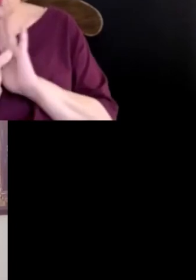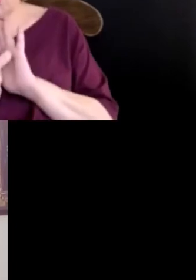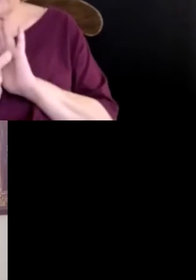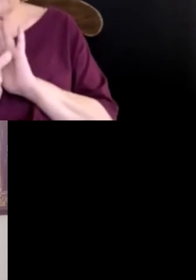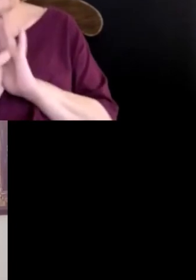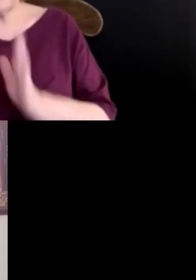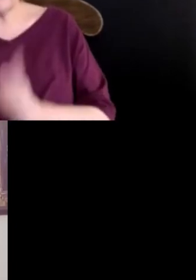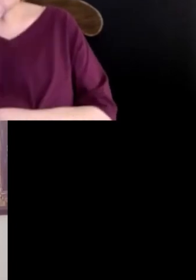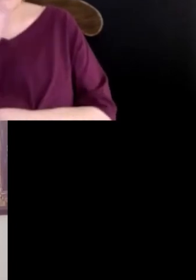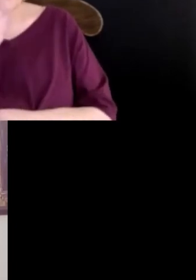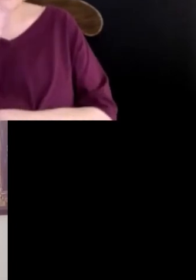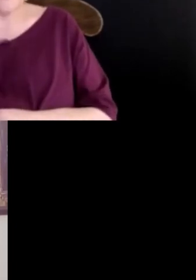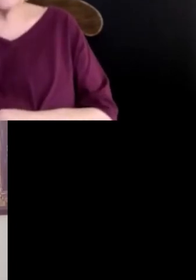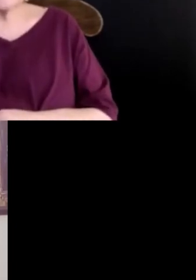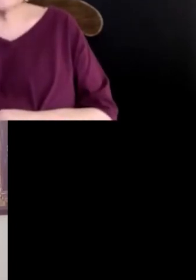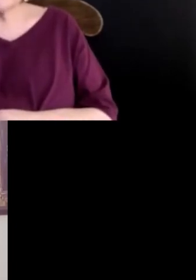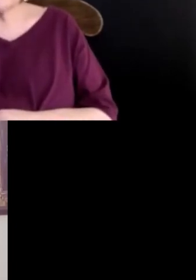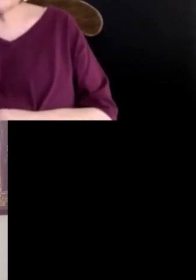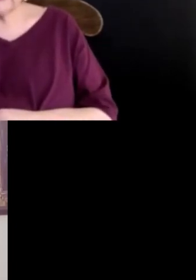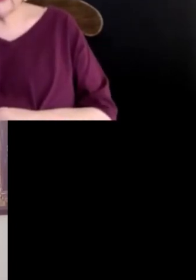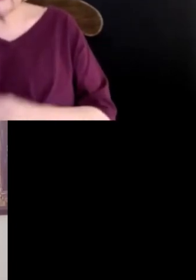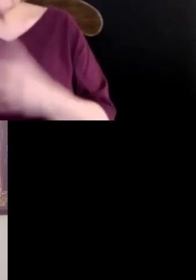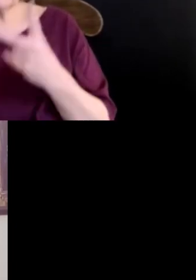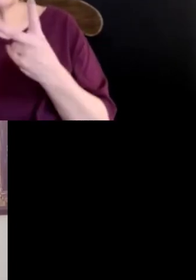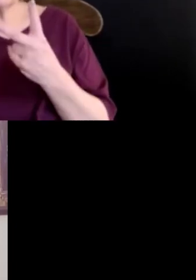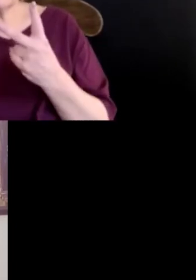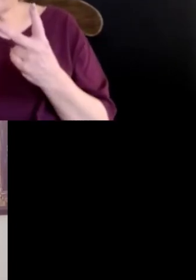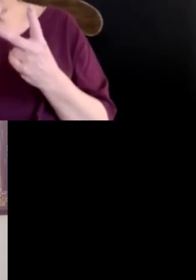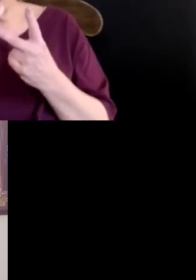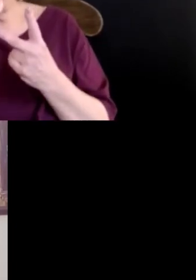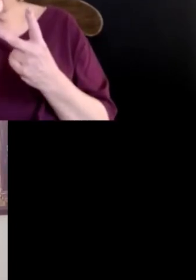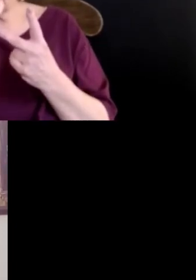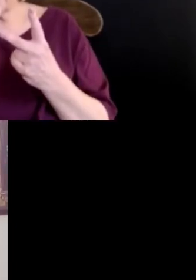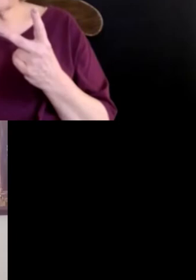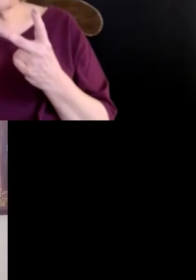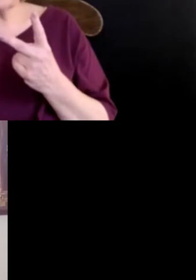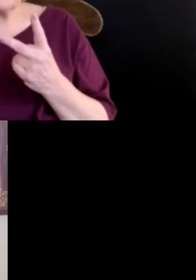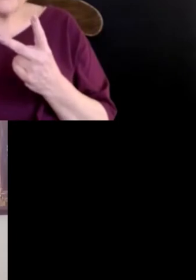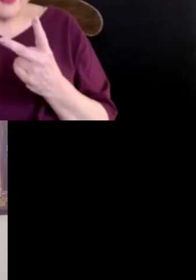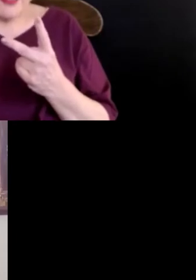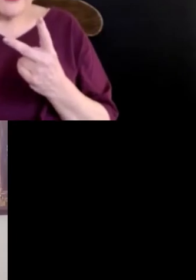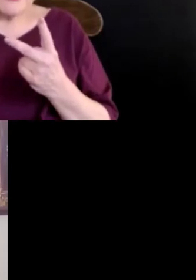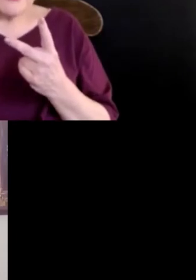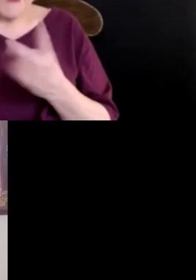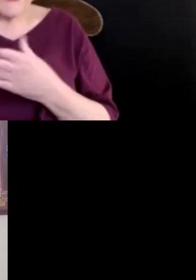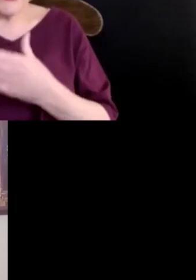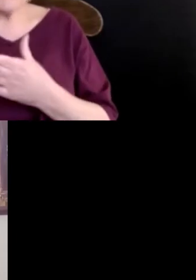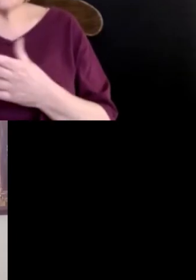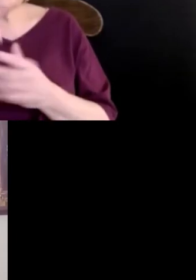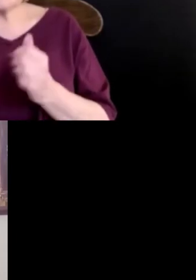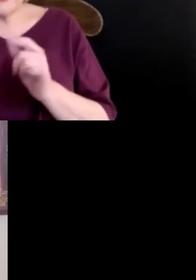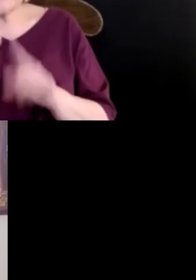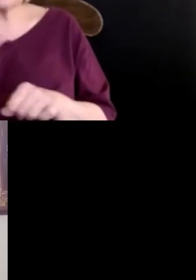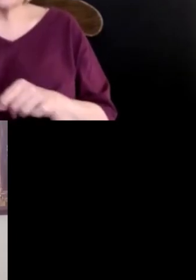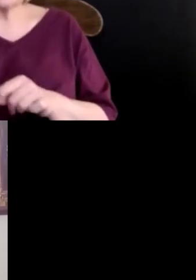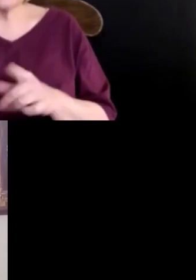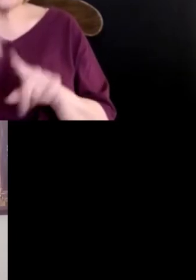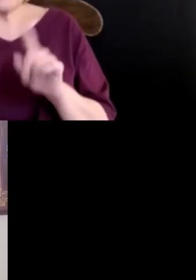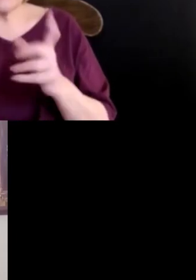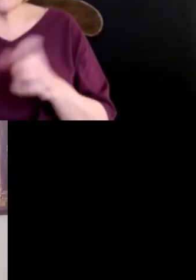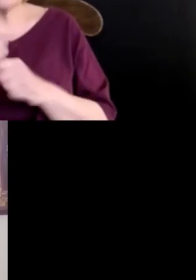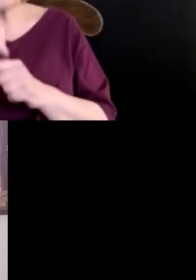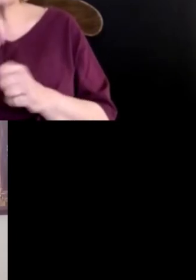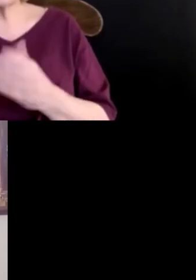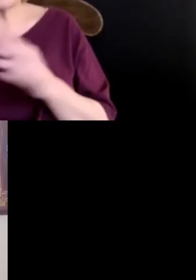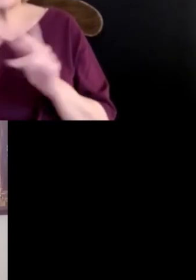Thanks, Janine. And then the additional clarifying question and Sarah did help us with an answer, but I just want to make sure that people are clear